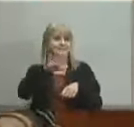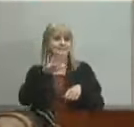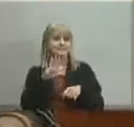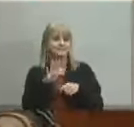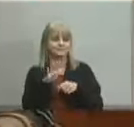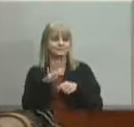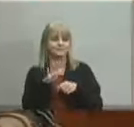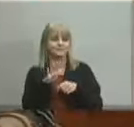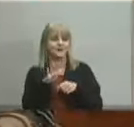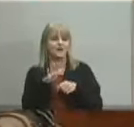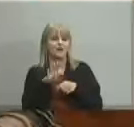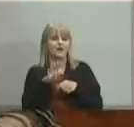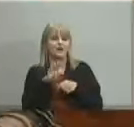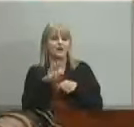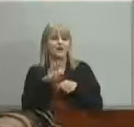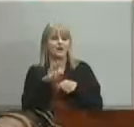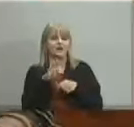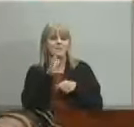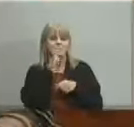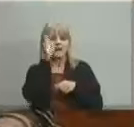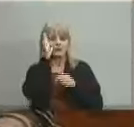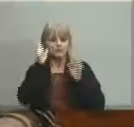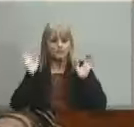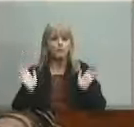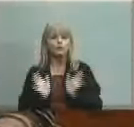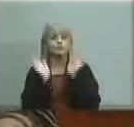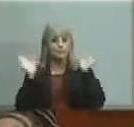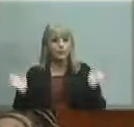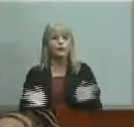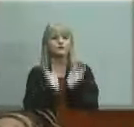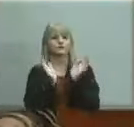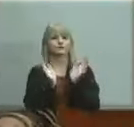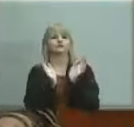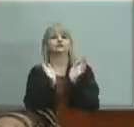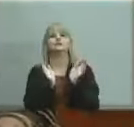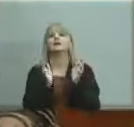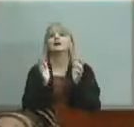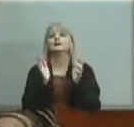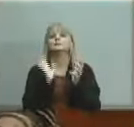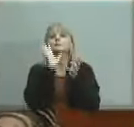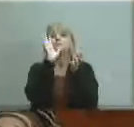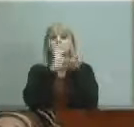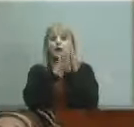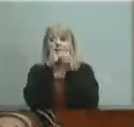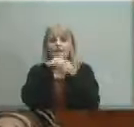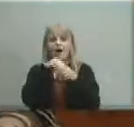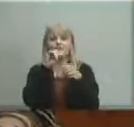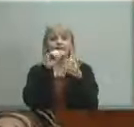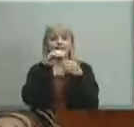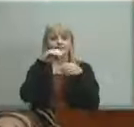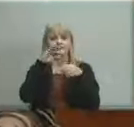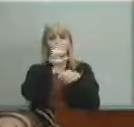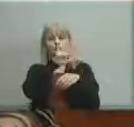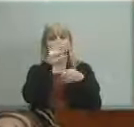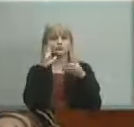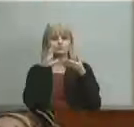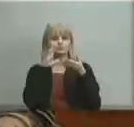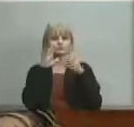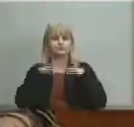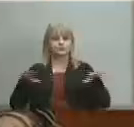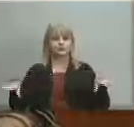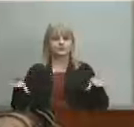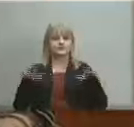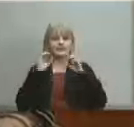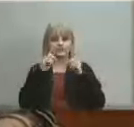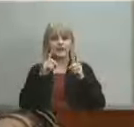being strategically pushed out of an opportunity to be involved in their kids education i've been meeting with dear jcps and understanding my rights as a parent